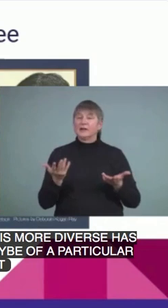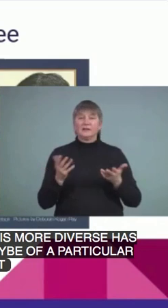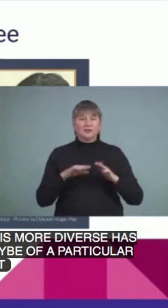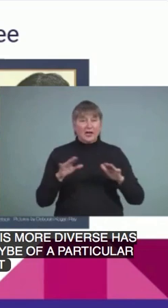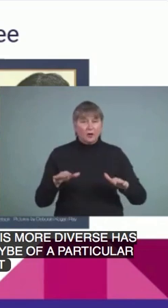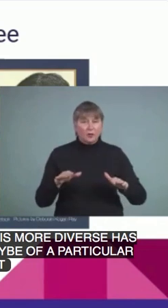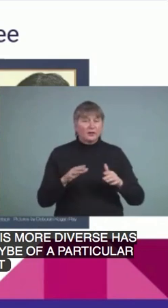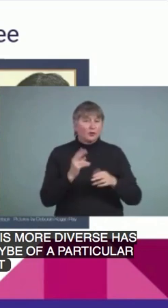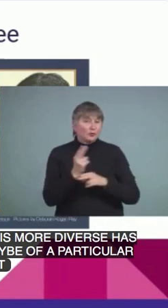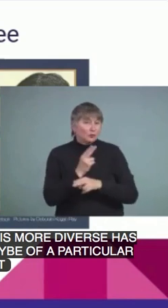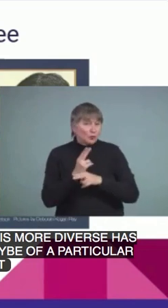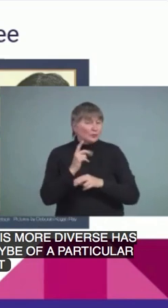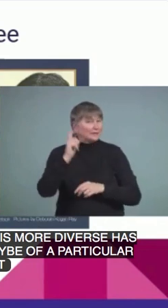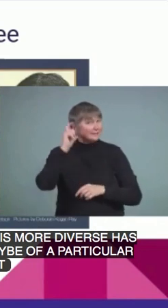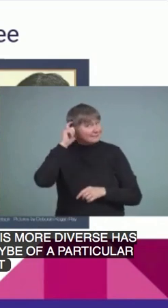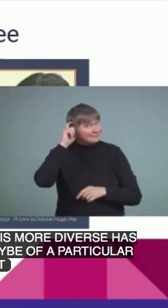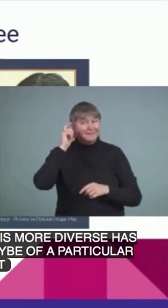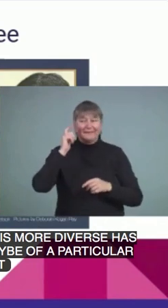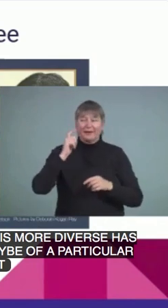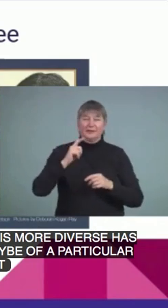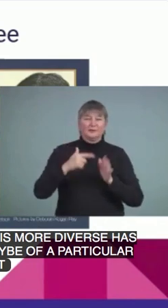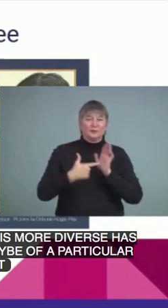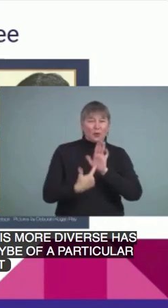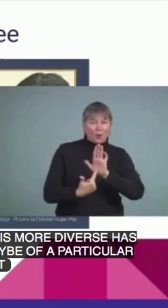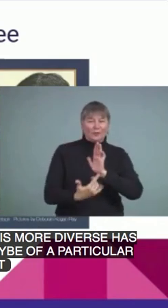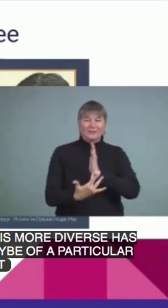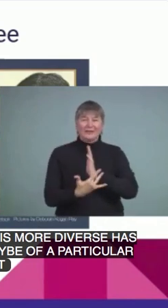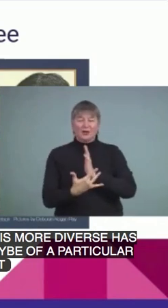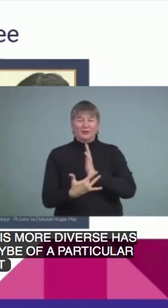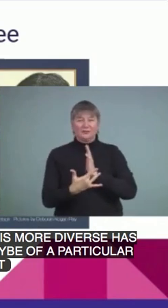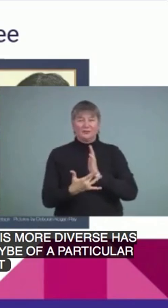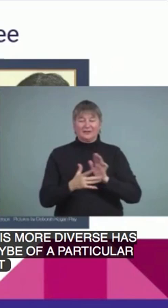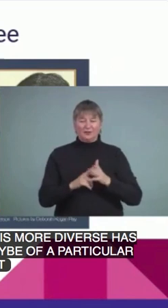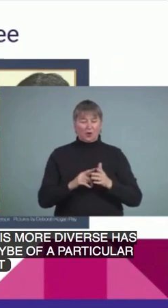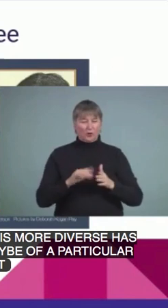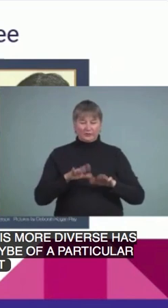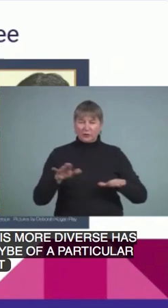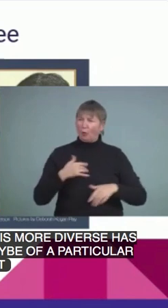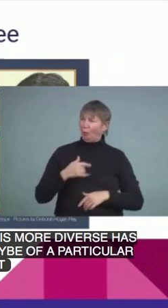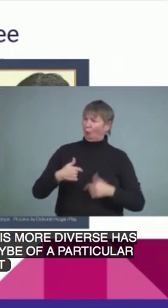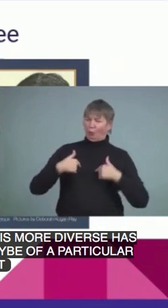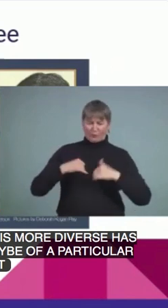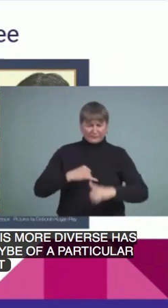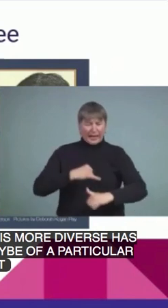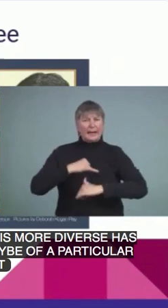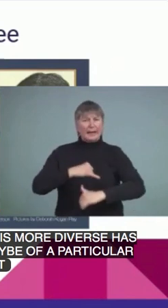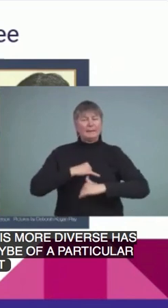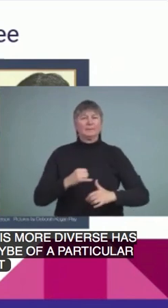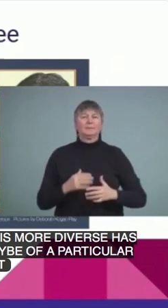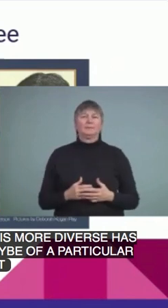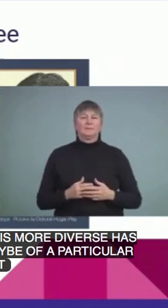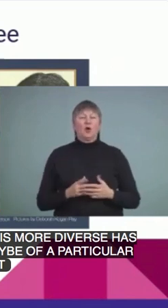technology so that they can see themselves in stories or dealing with certain issues that they're confronted with.